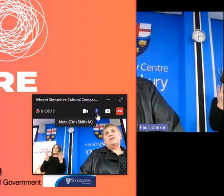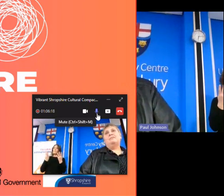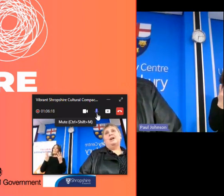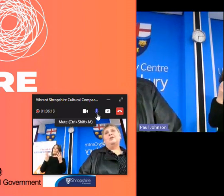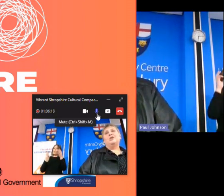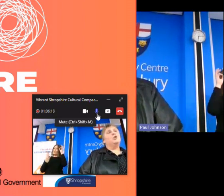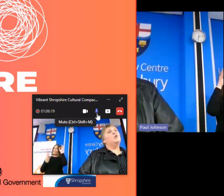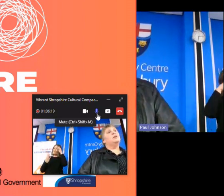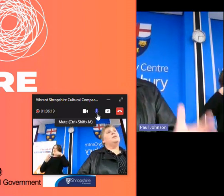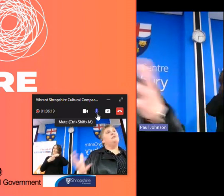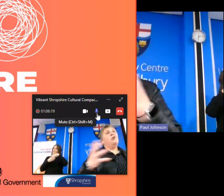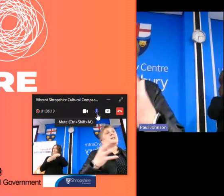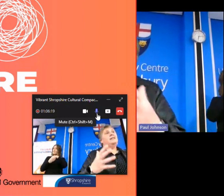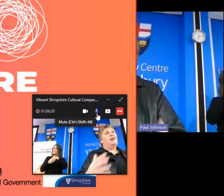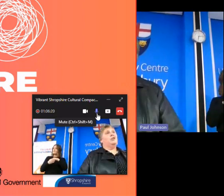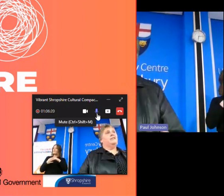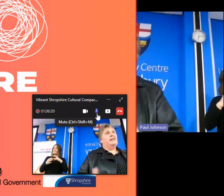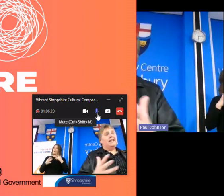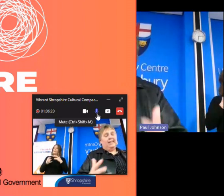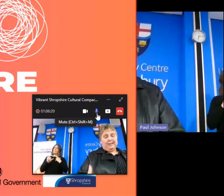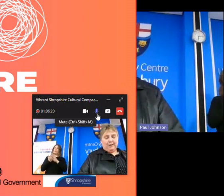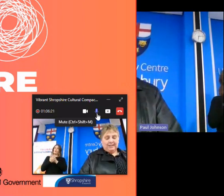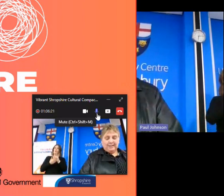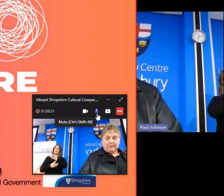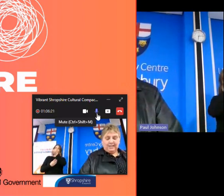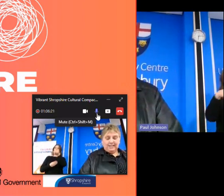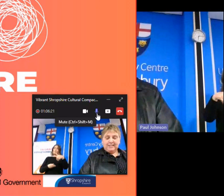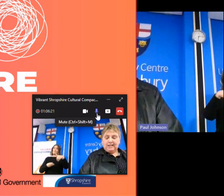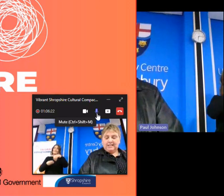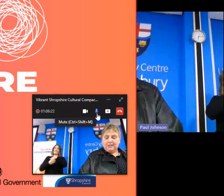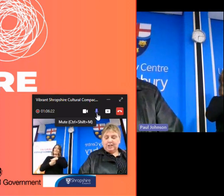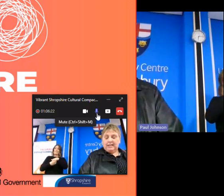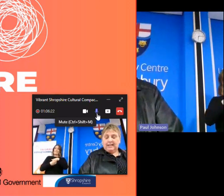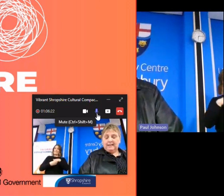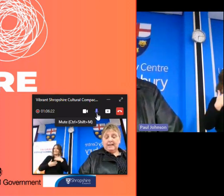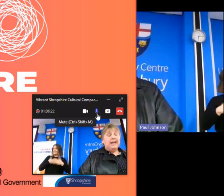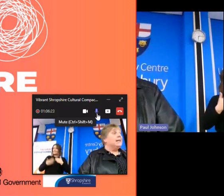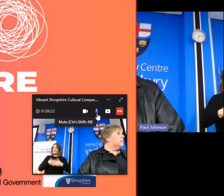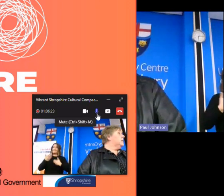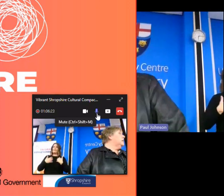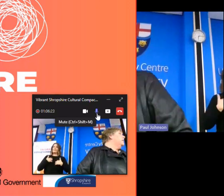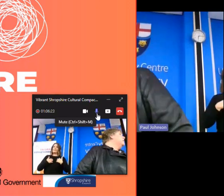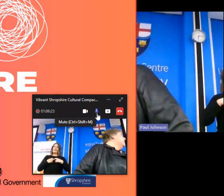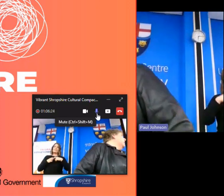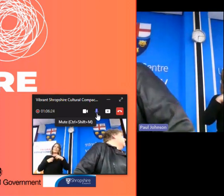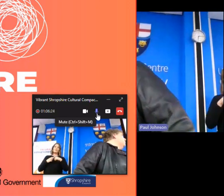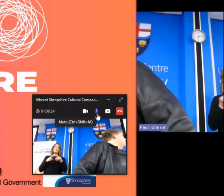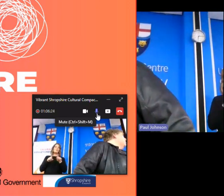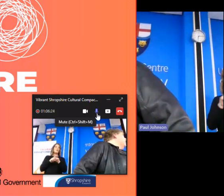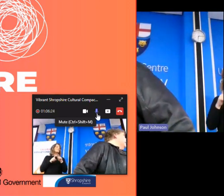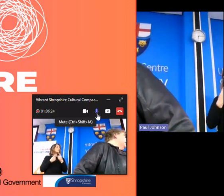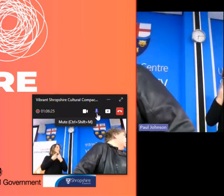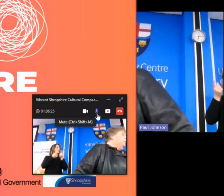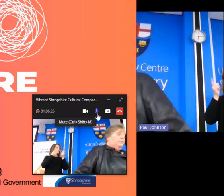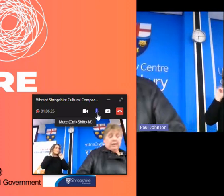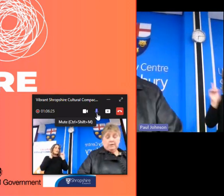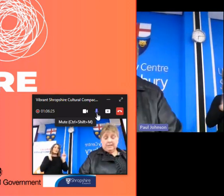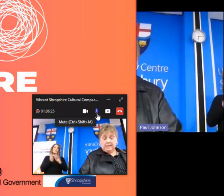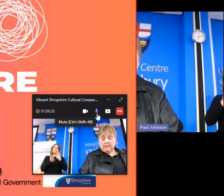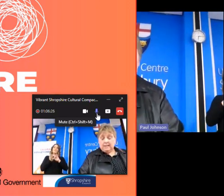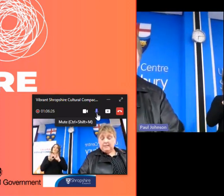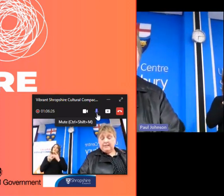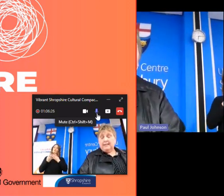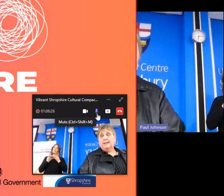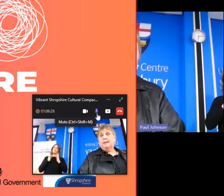thank you so much because you're going to be right at the heart of it taking us on this exciting journey and to the university center of shrewsbury thank you